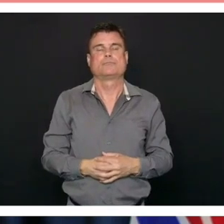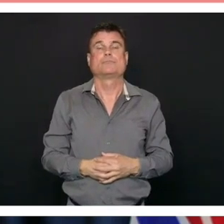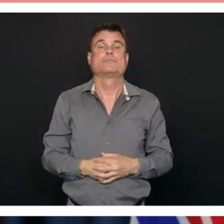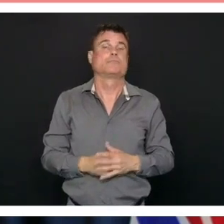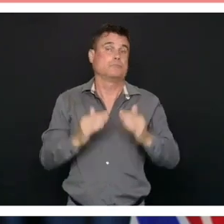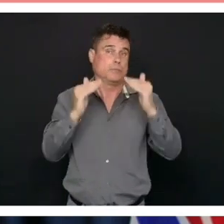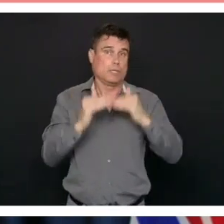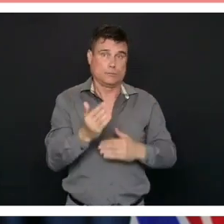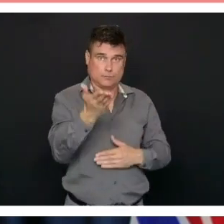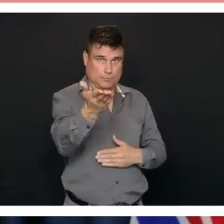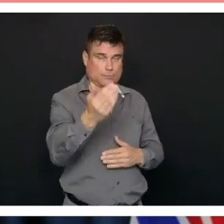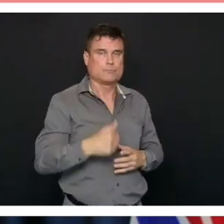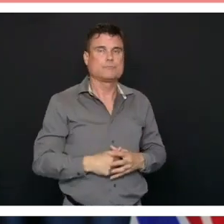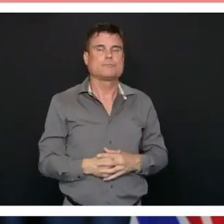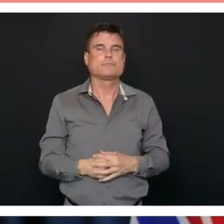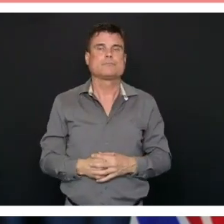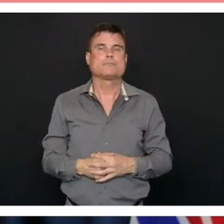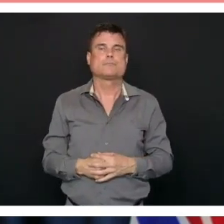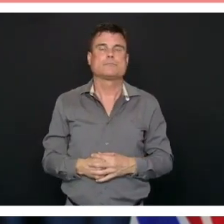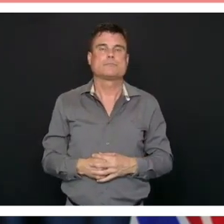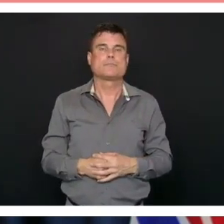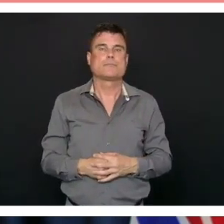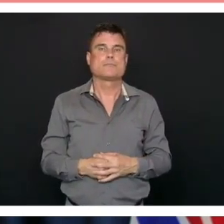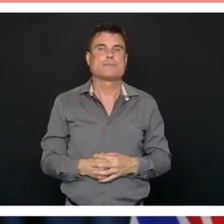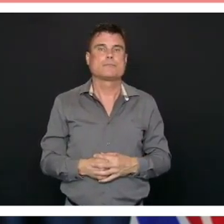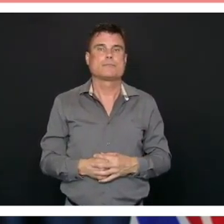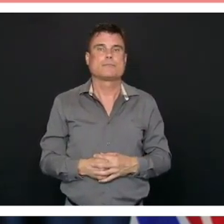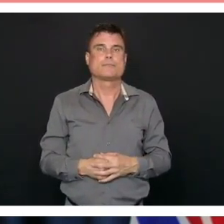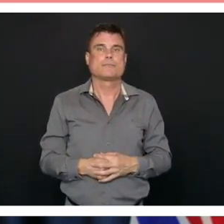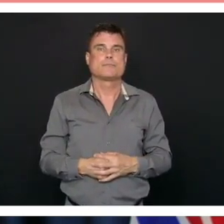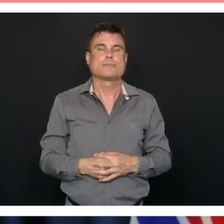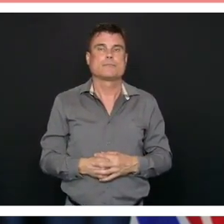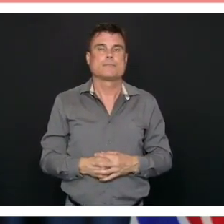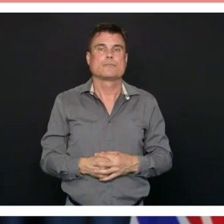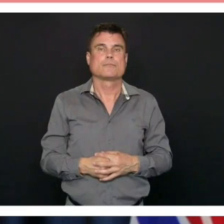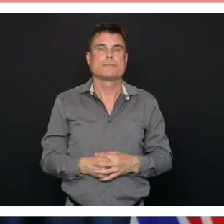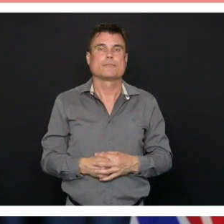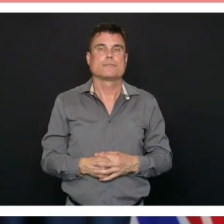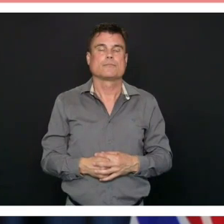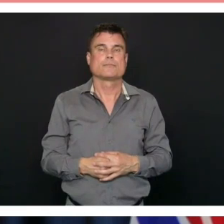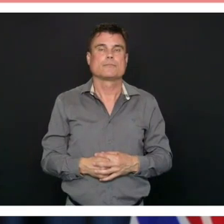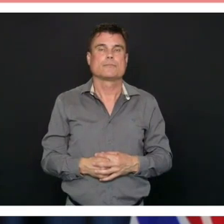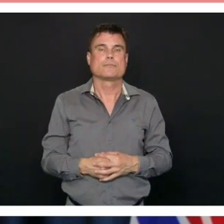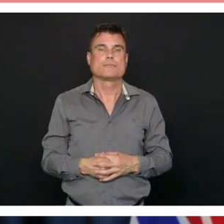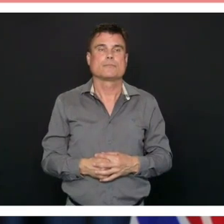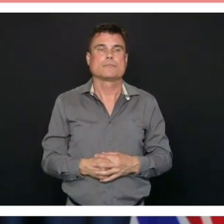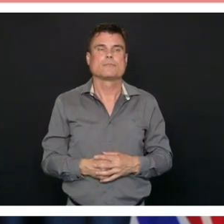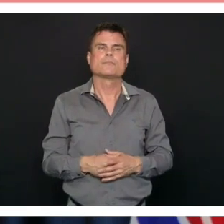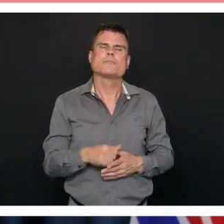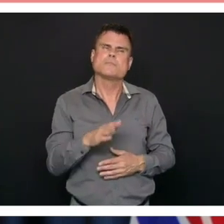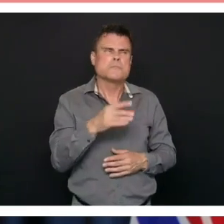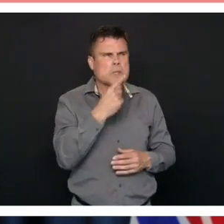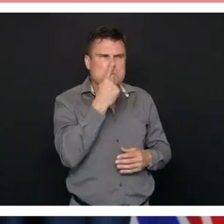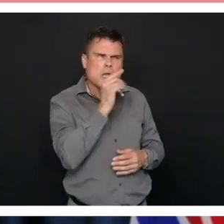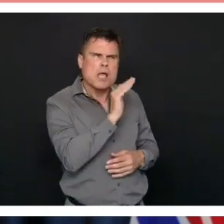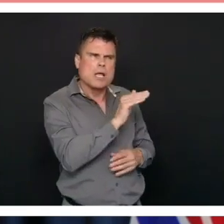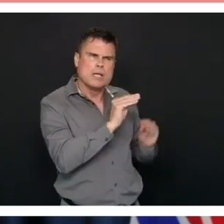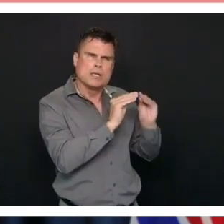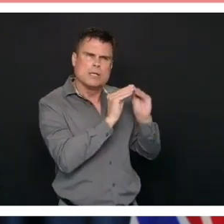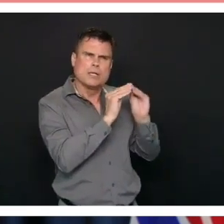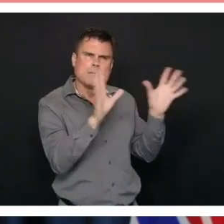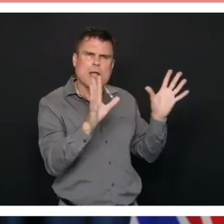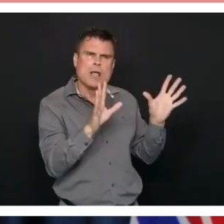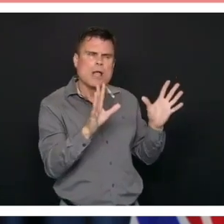Well, thanks very much. I wanted to clarify, what is the percentage of beds that will be left